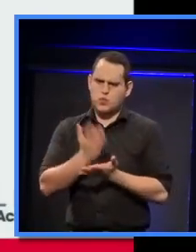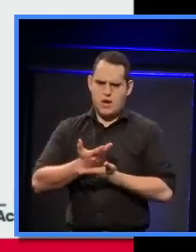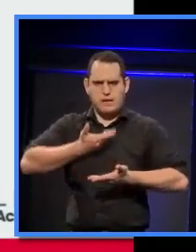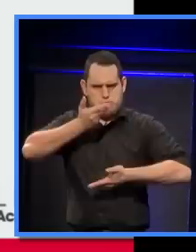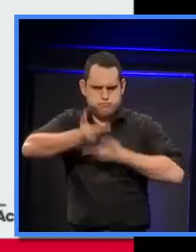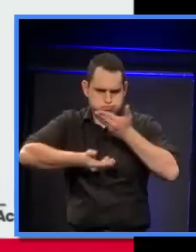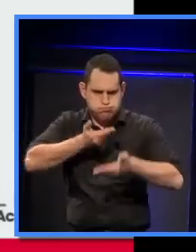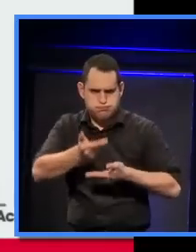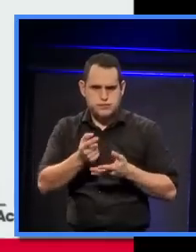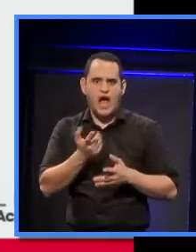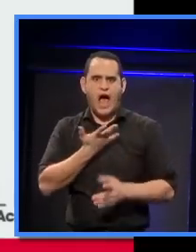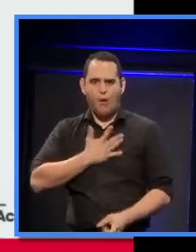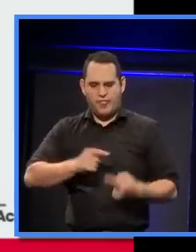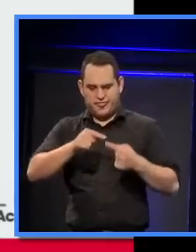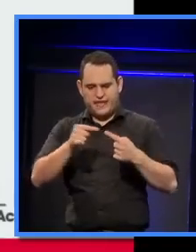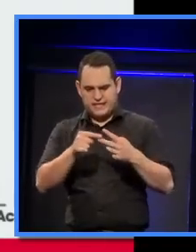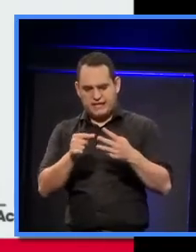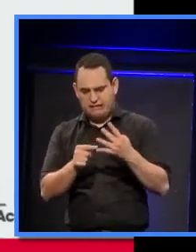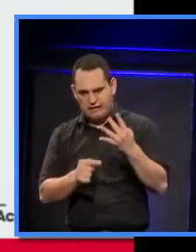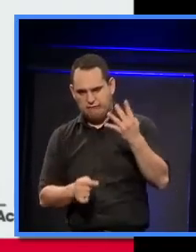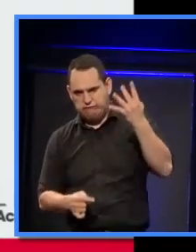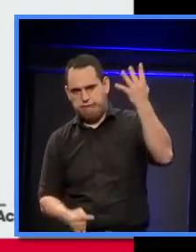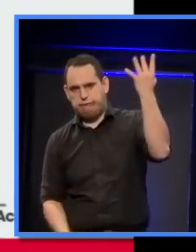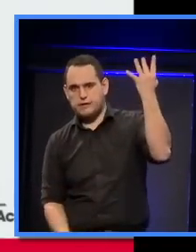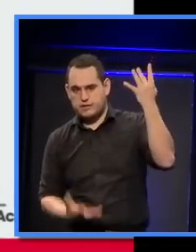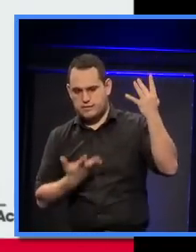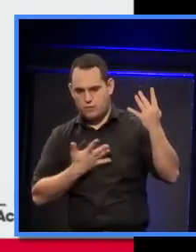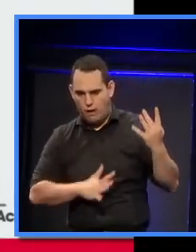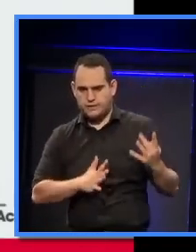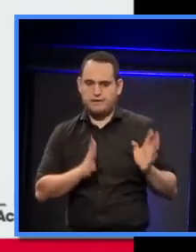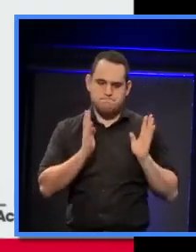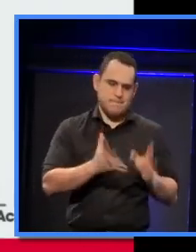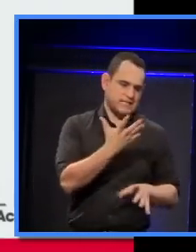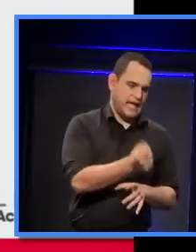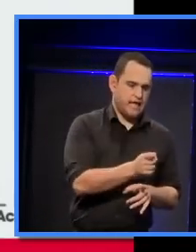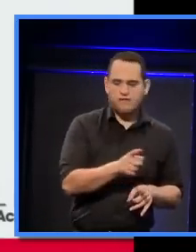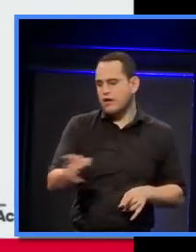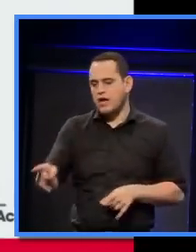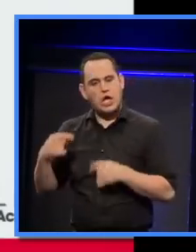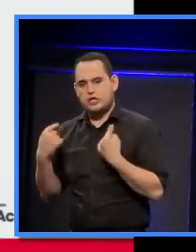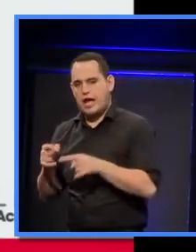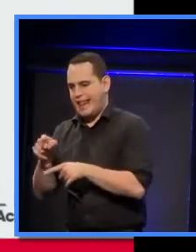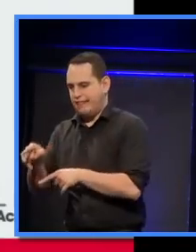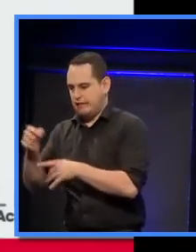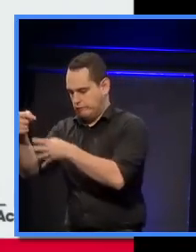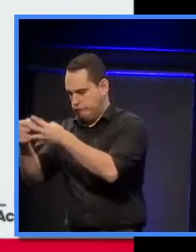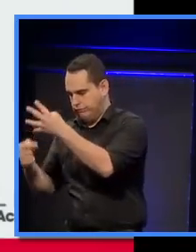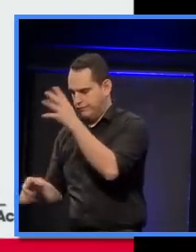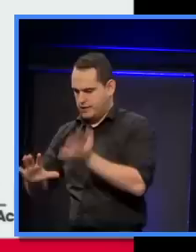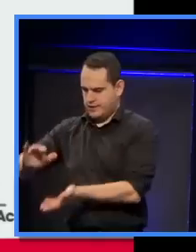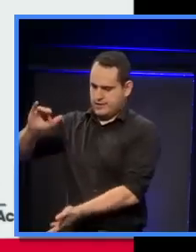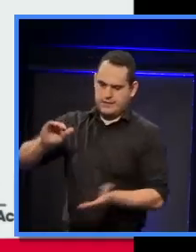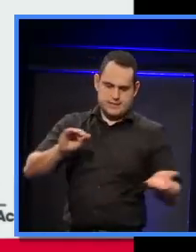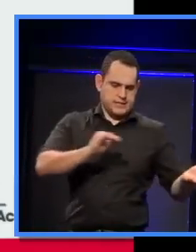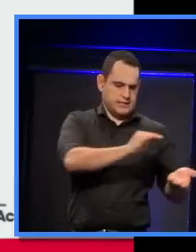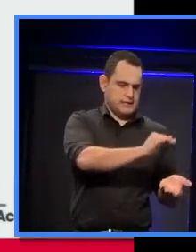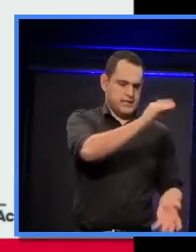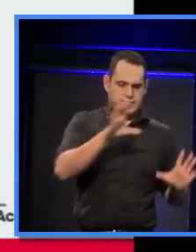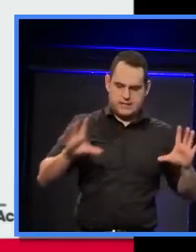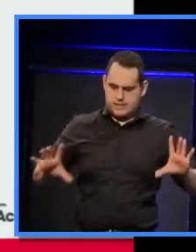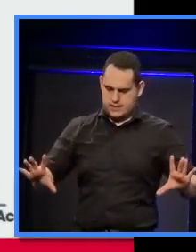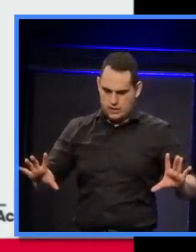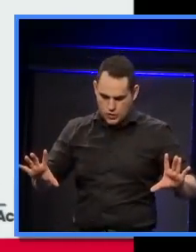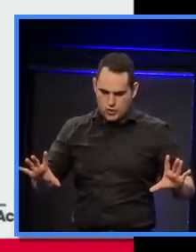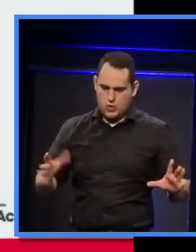good way to go about a design competition in what you had to and what you were allowed to submit. It was tightly restricted to